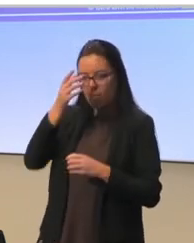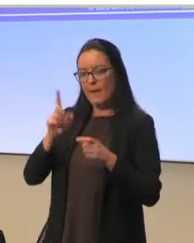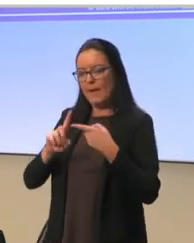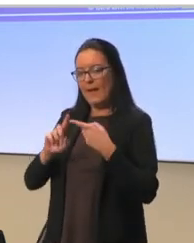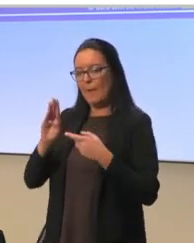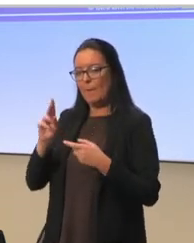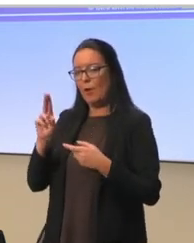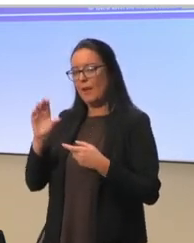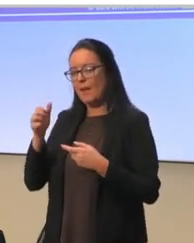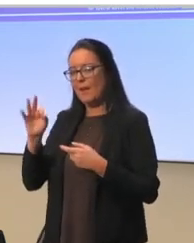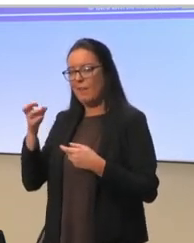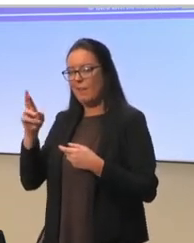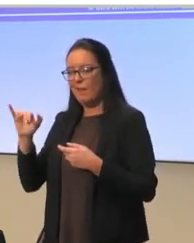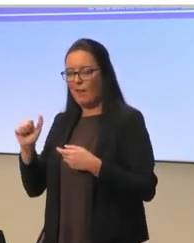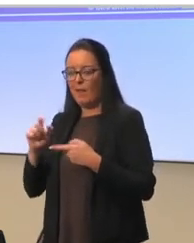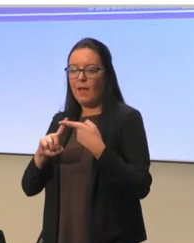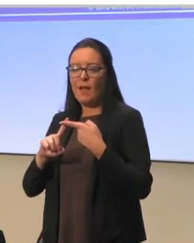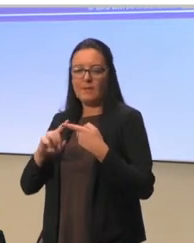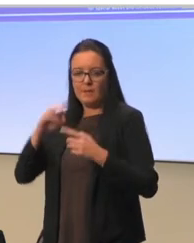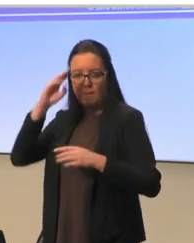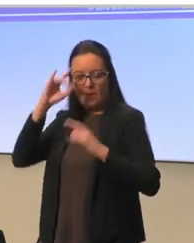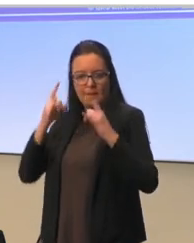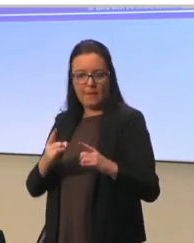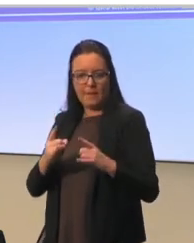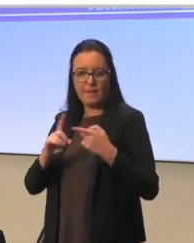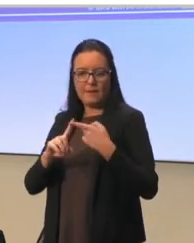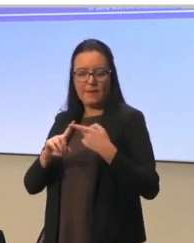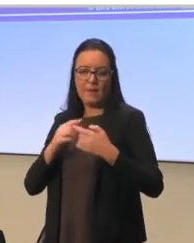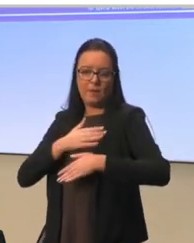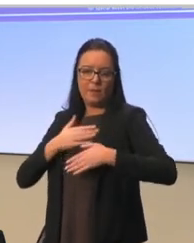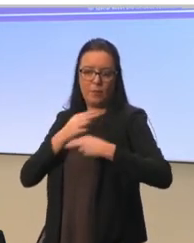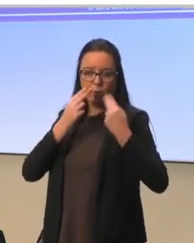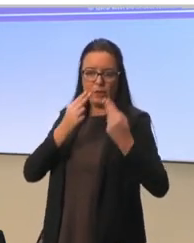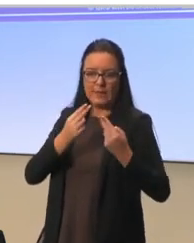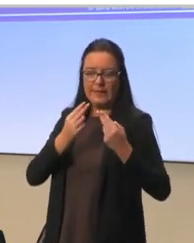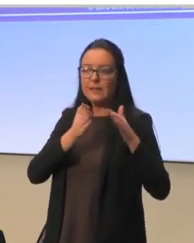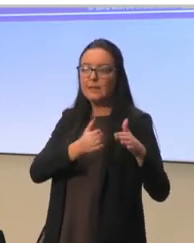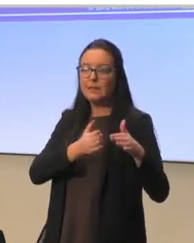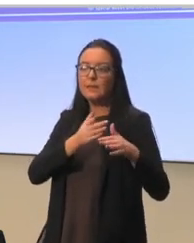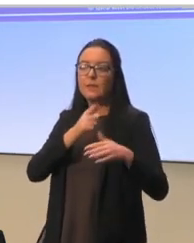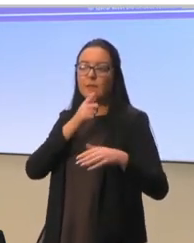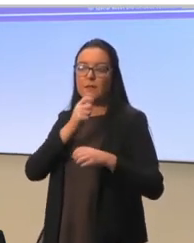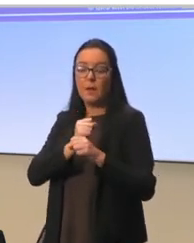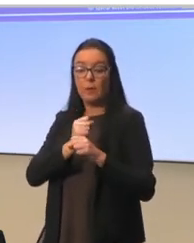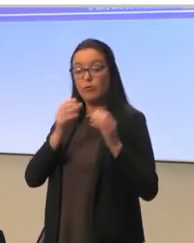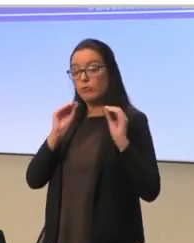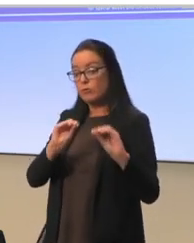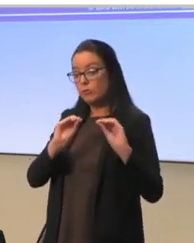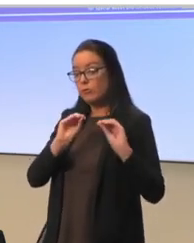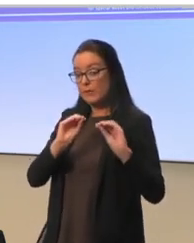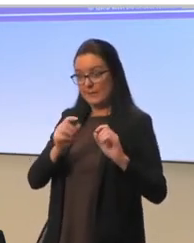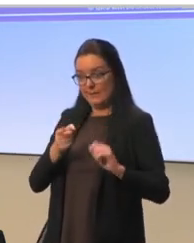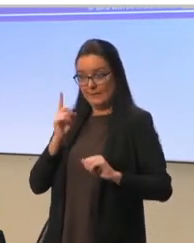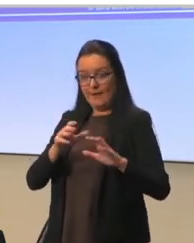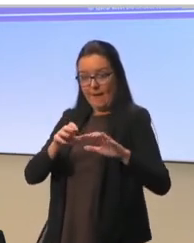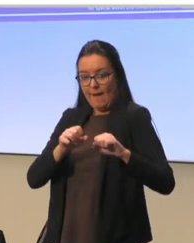And for the topic of mental health and social emotional needs, we were happy that Greece accepted to be